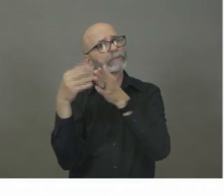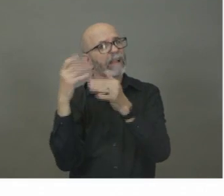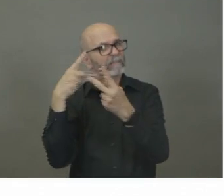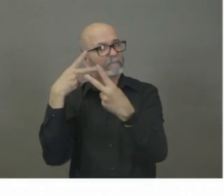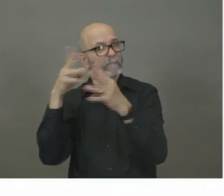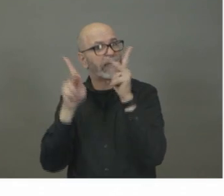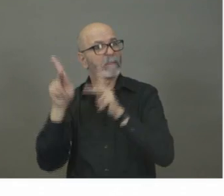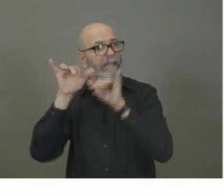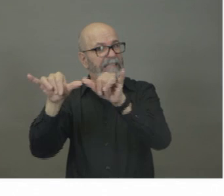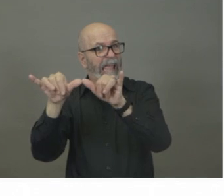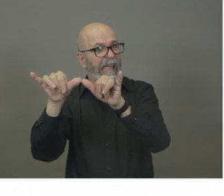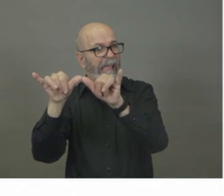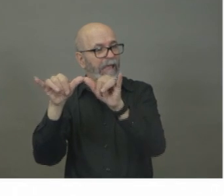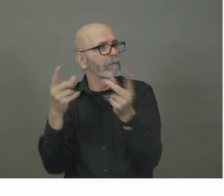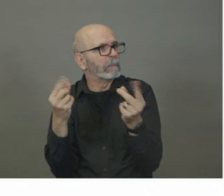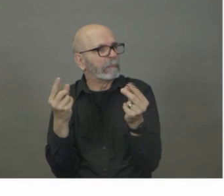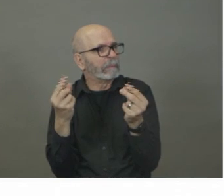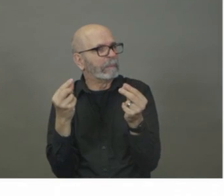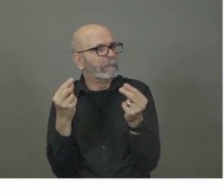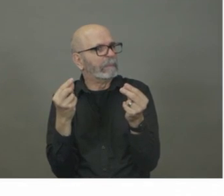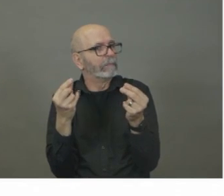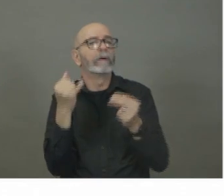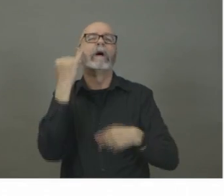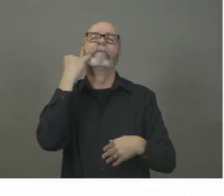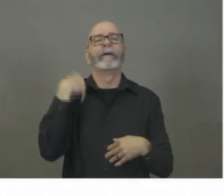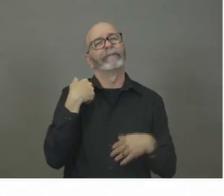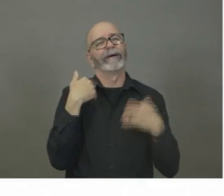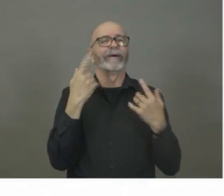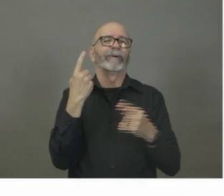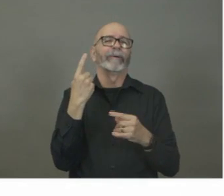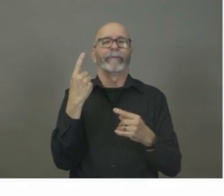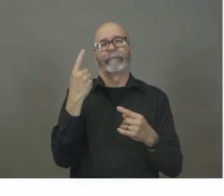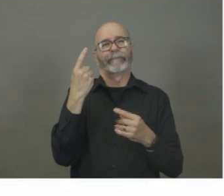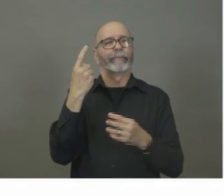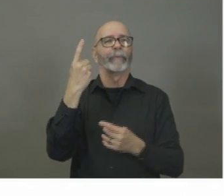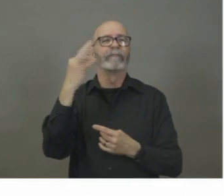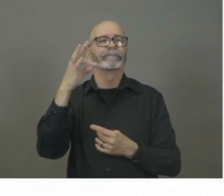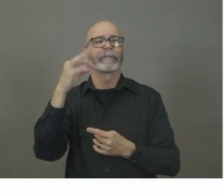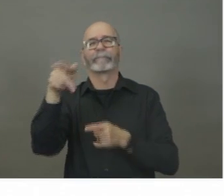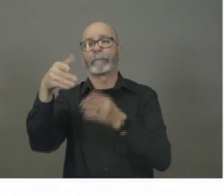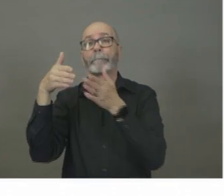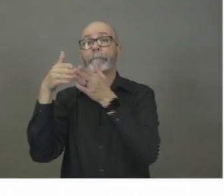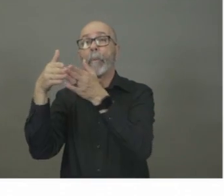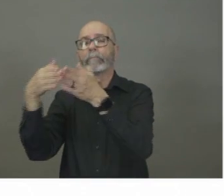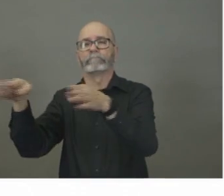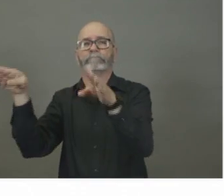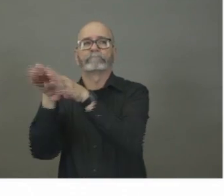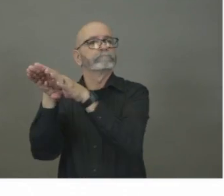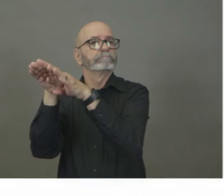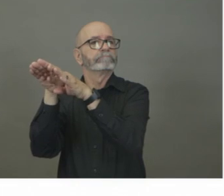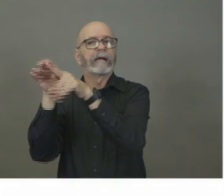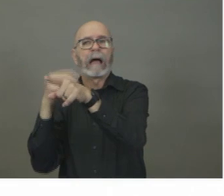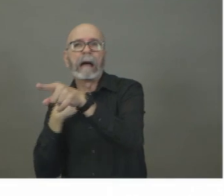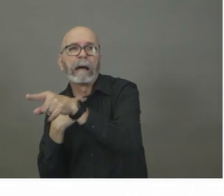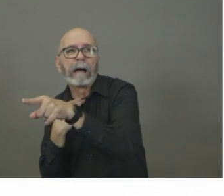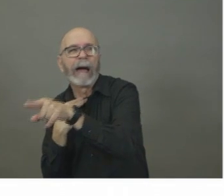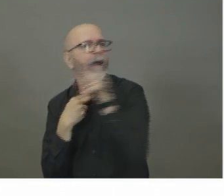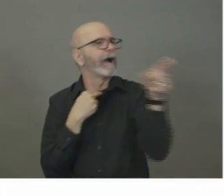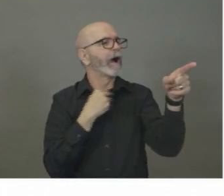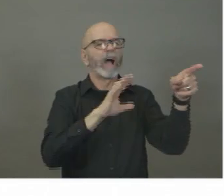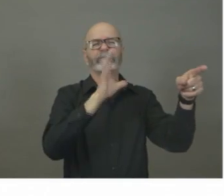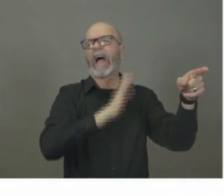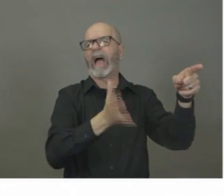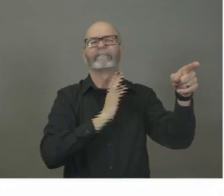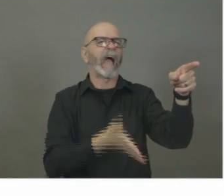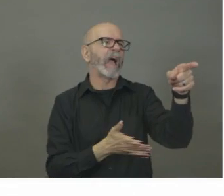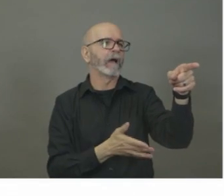it wouldn't make a lot of sense for one port to shut down and have a port in its sister province working. So our encouragement to the national